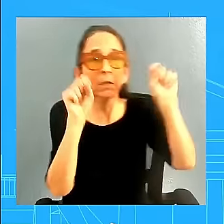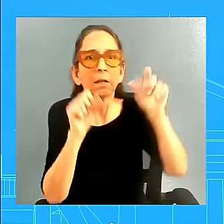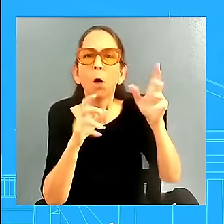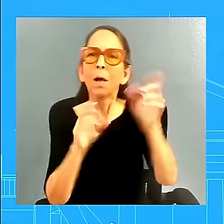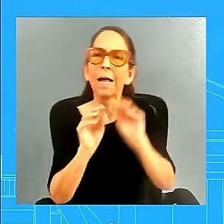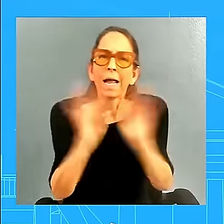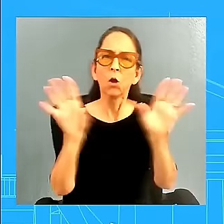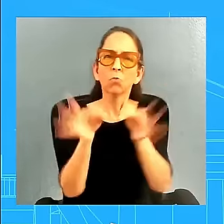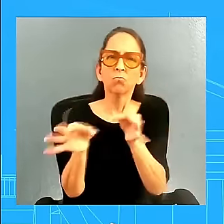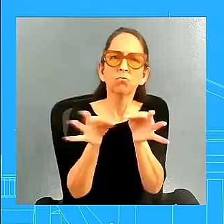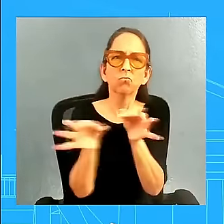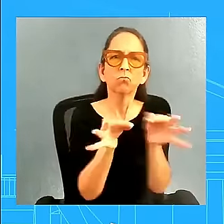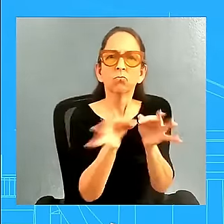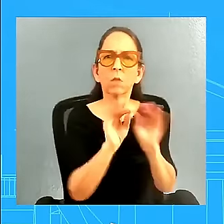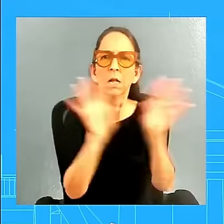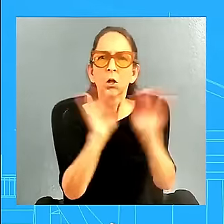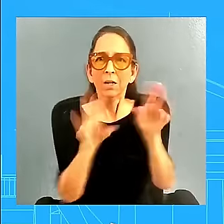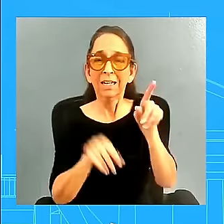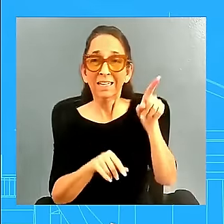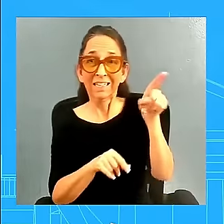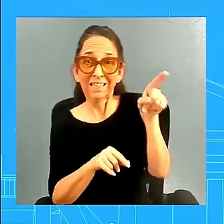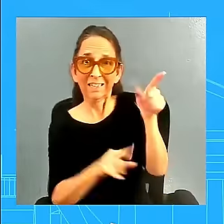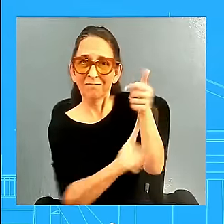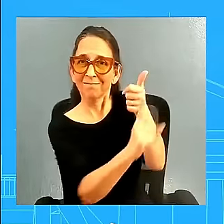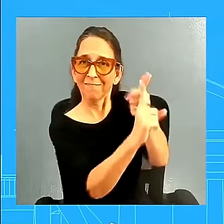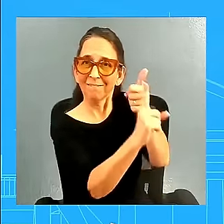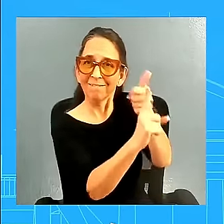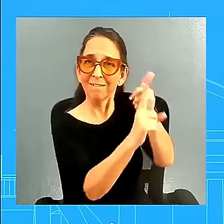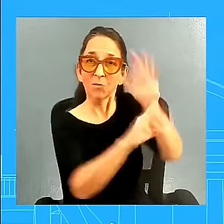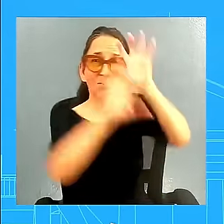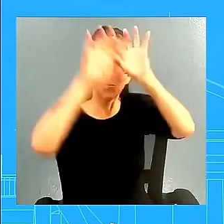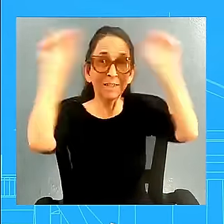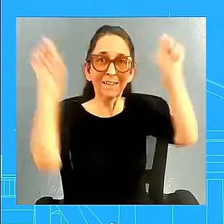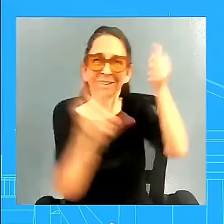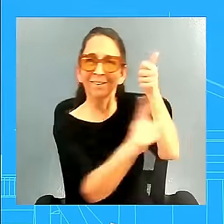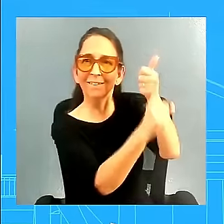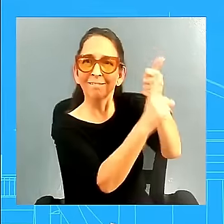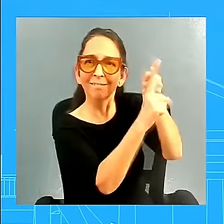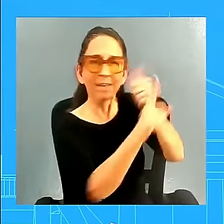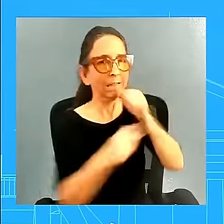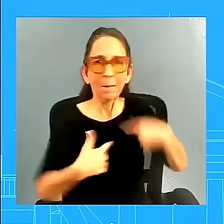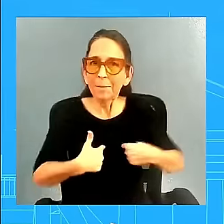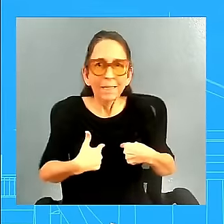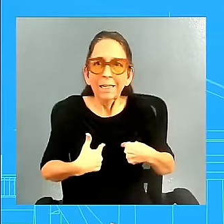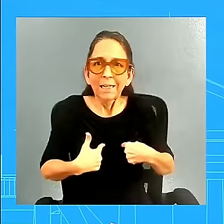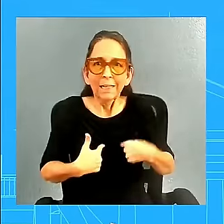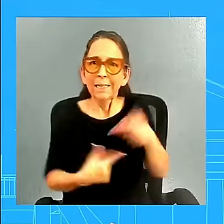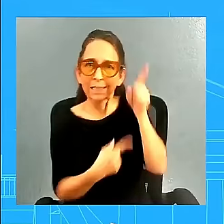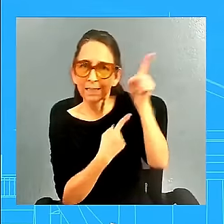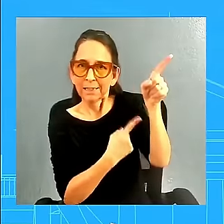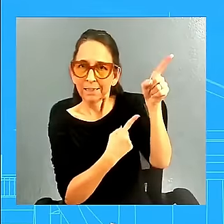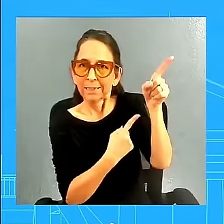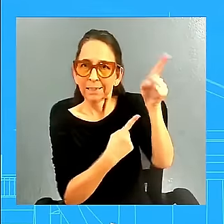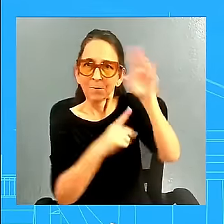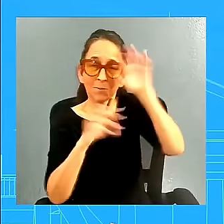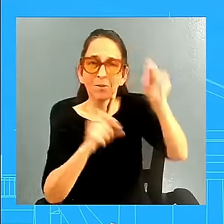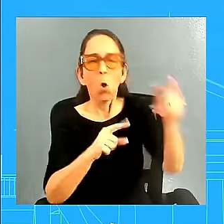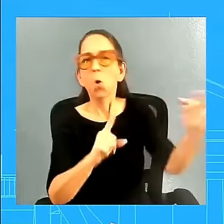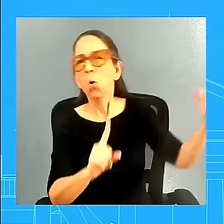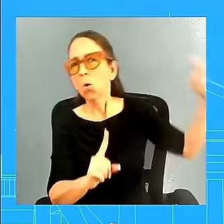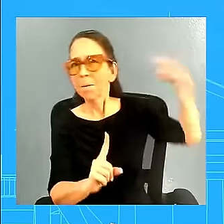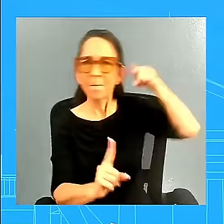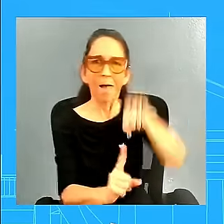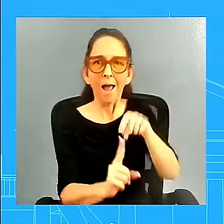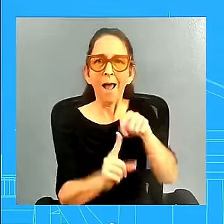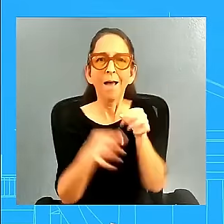himself, this is not me. This is the President himself going back to explain, to explain, to say that he was talking about politically,